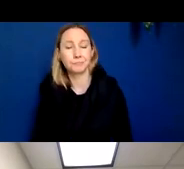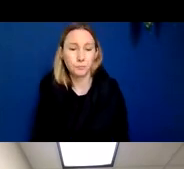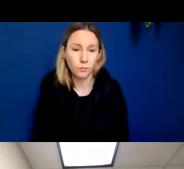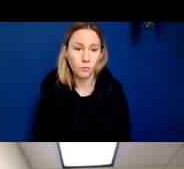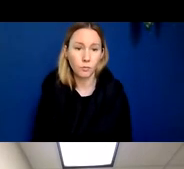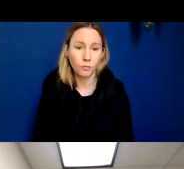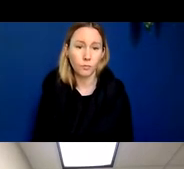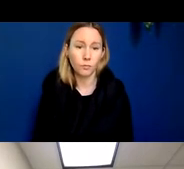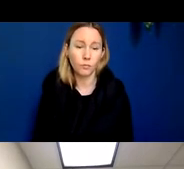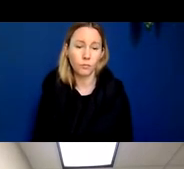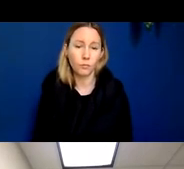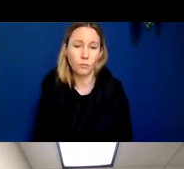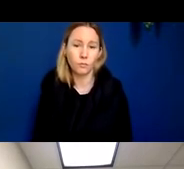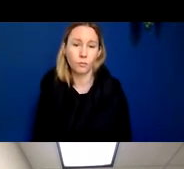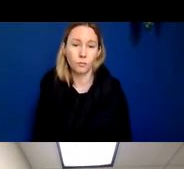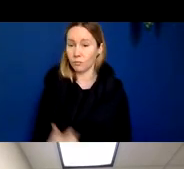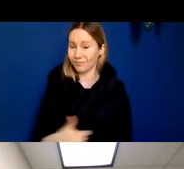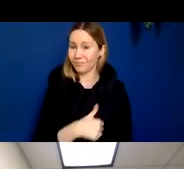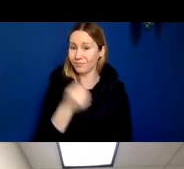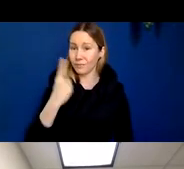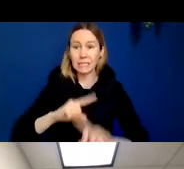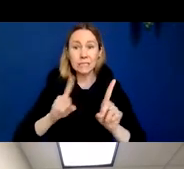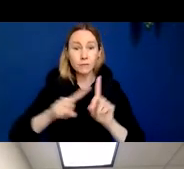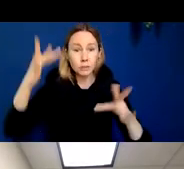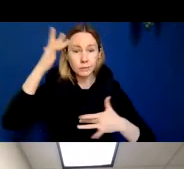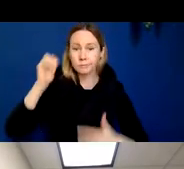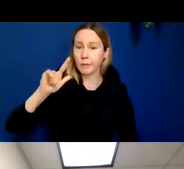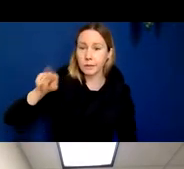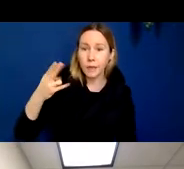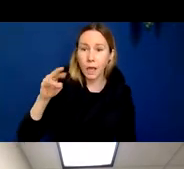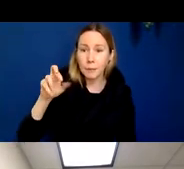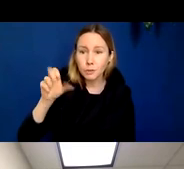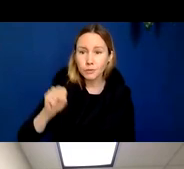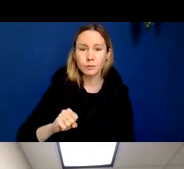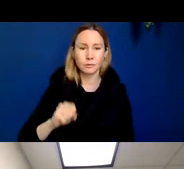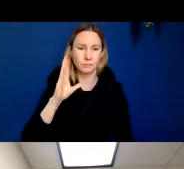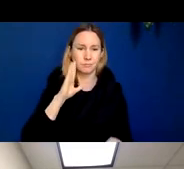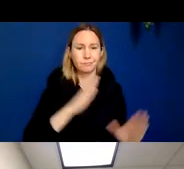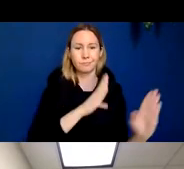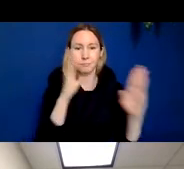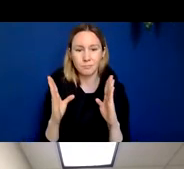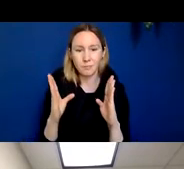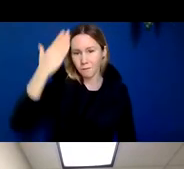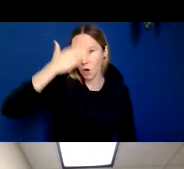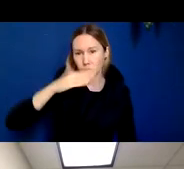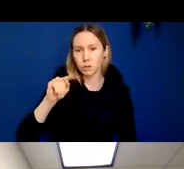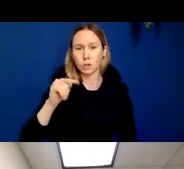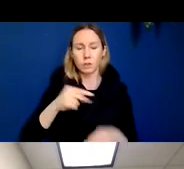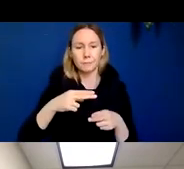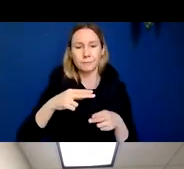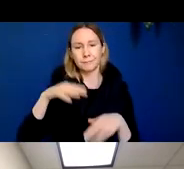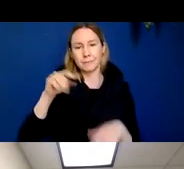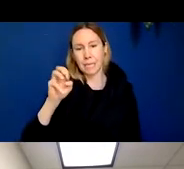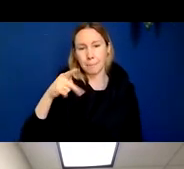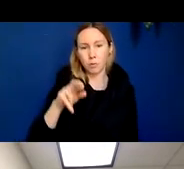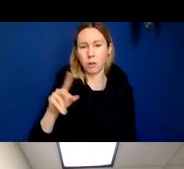So we understand that different diseases, Alzheimer's disease, frontotemporal dementia, semantic dementia,